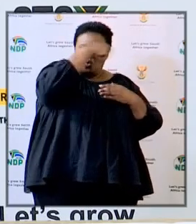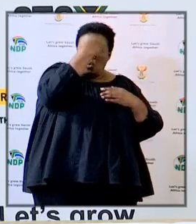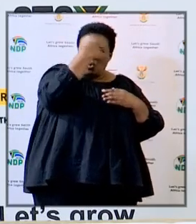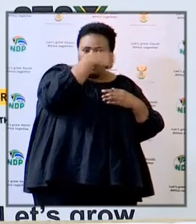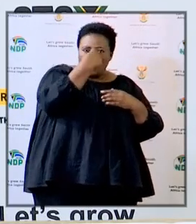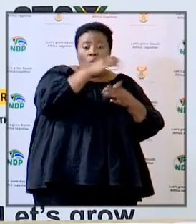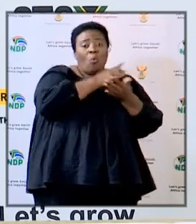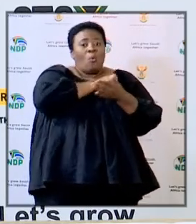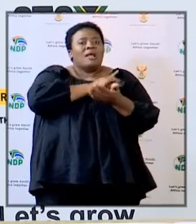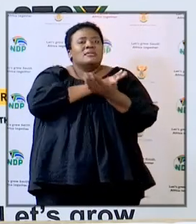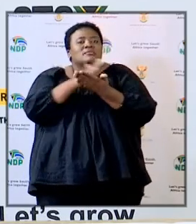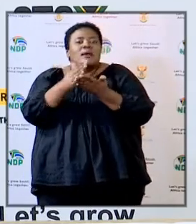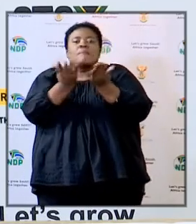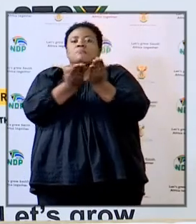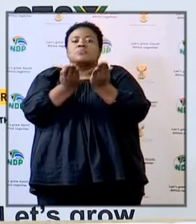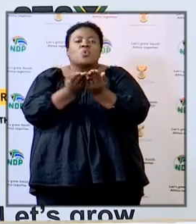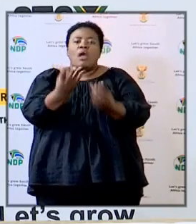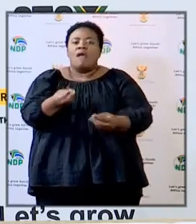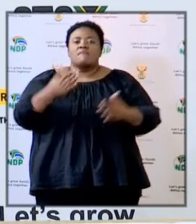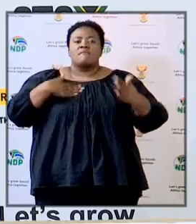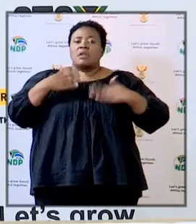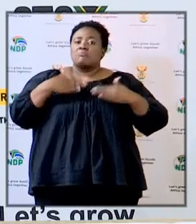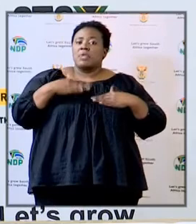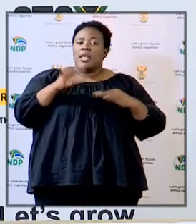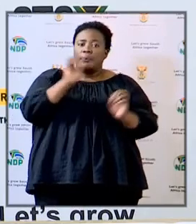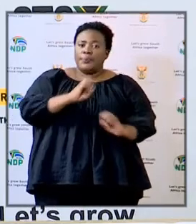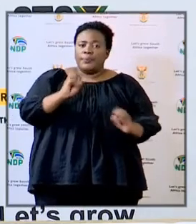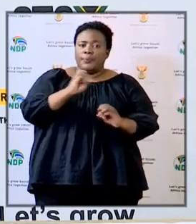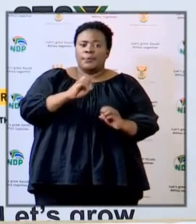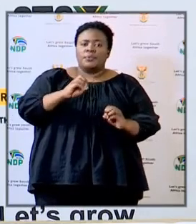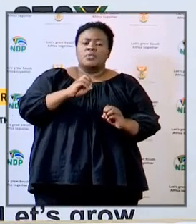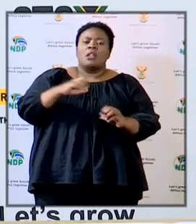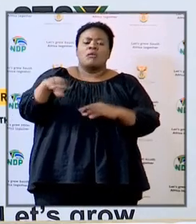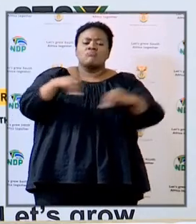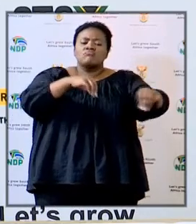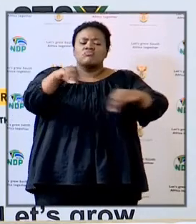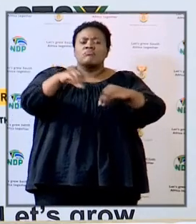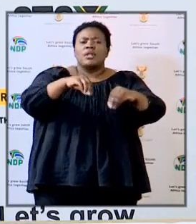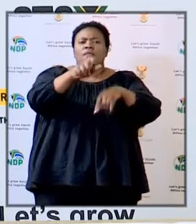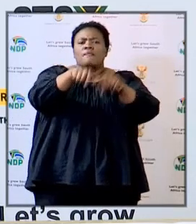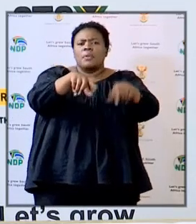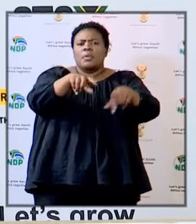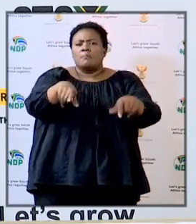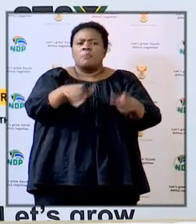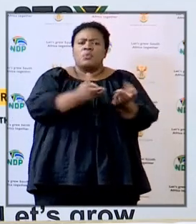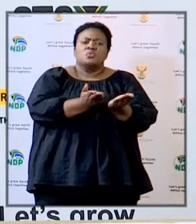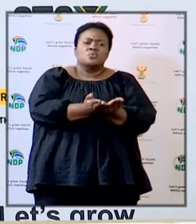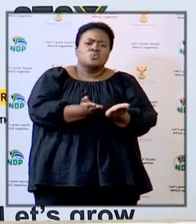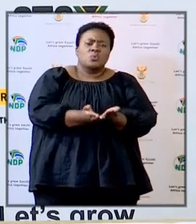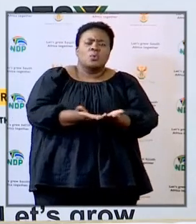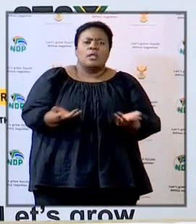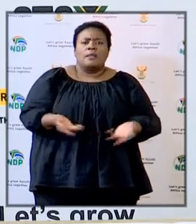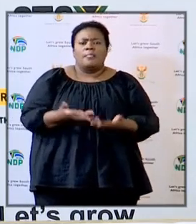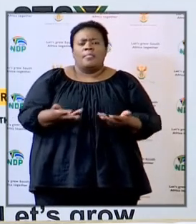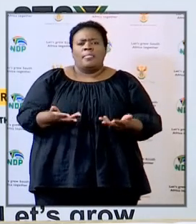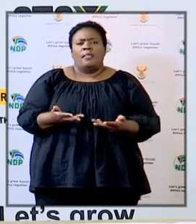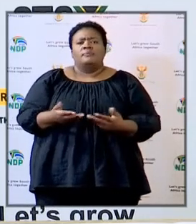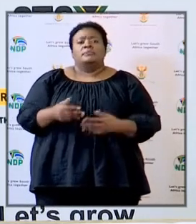of the schools don't even have administrators just the management of movement of people in schools as I say when the school